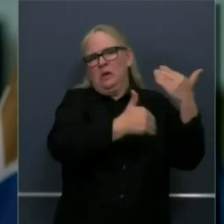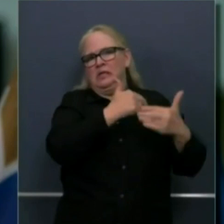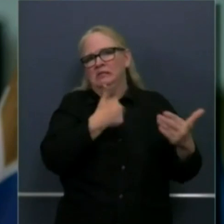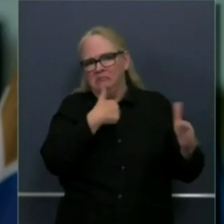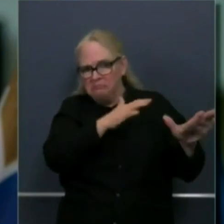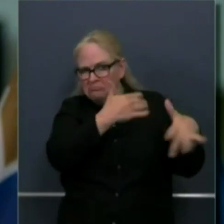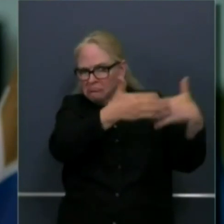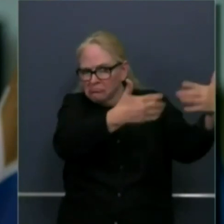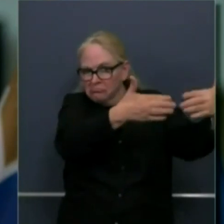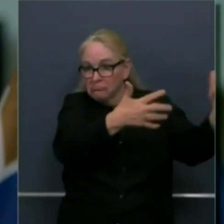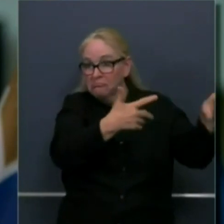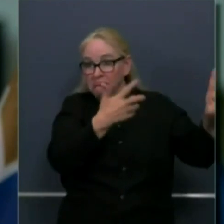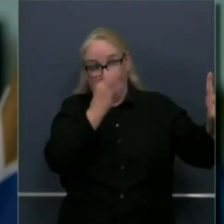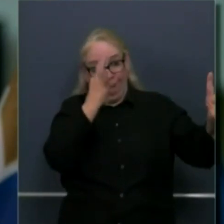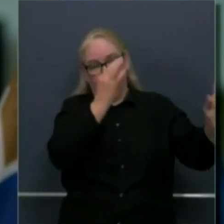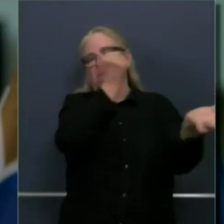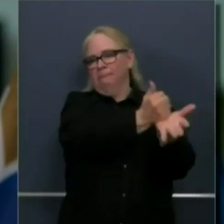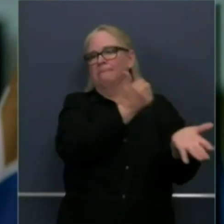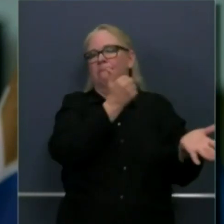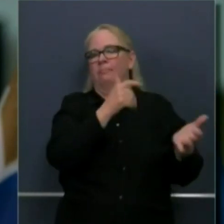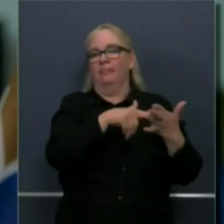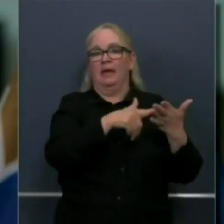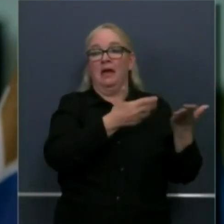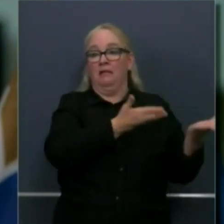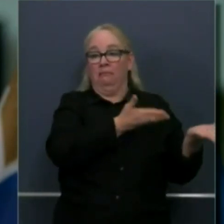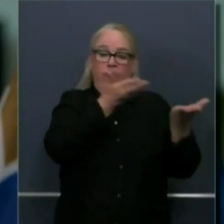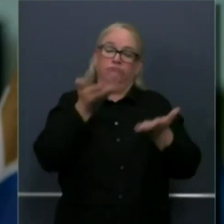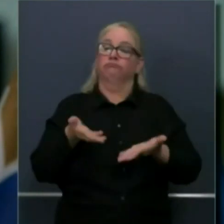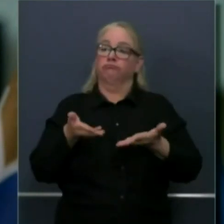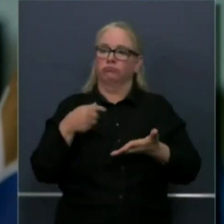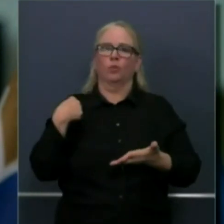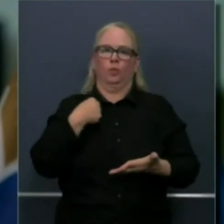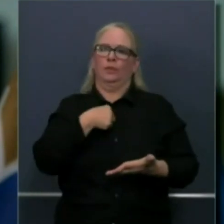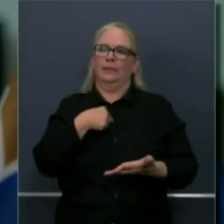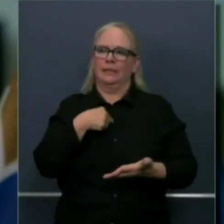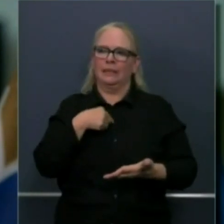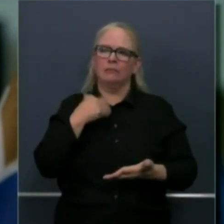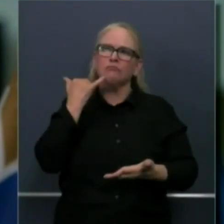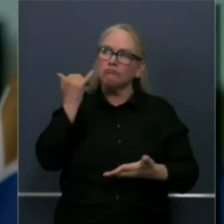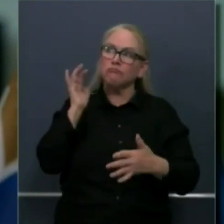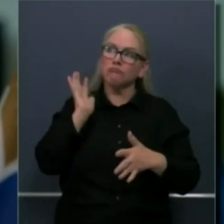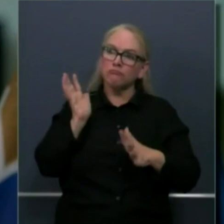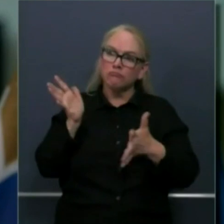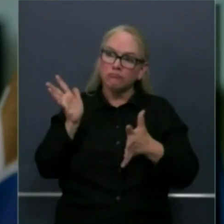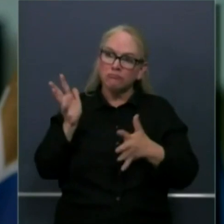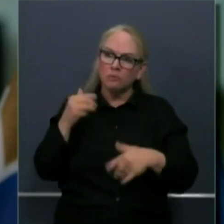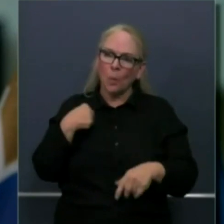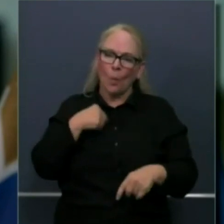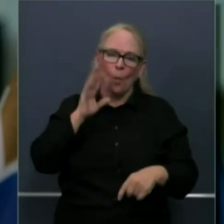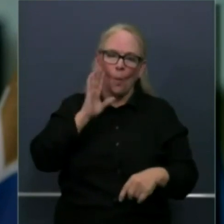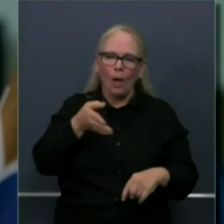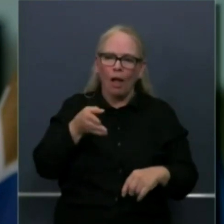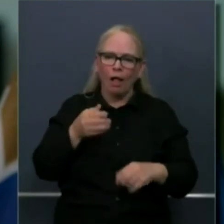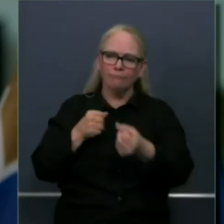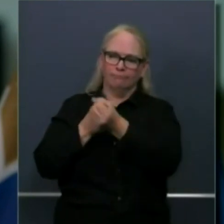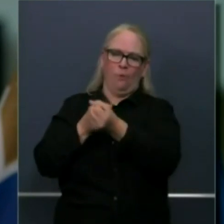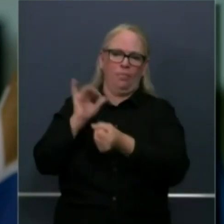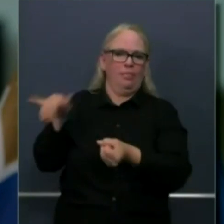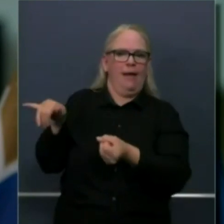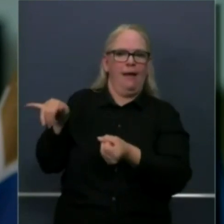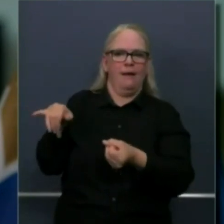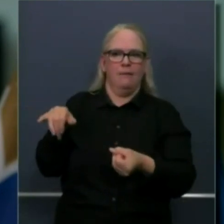codify their recommendations and based on the interaction with us uh we'll put those up on our website as well so